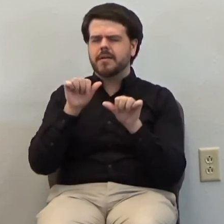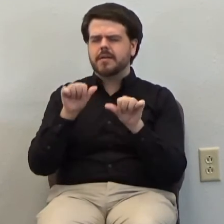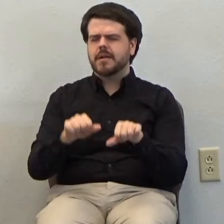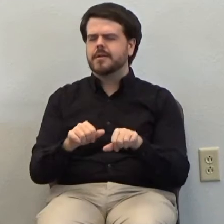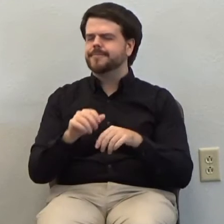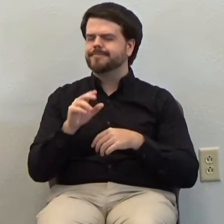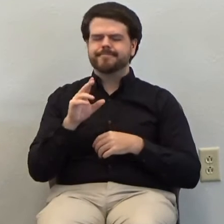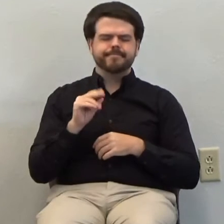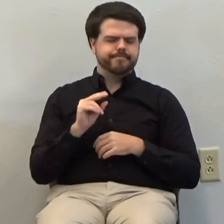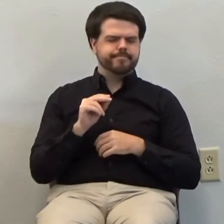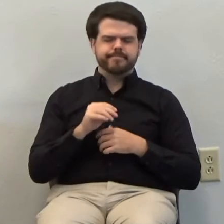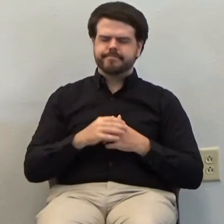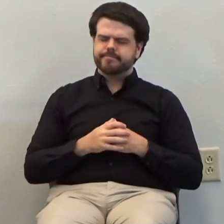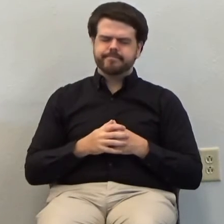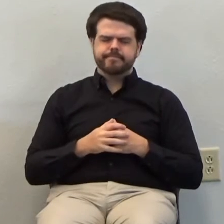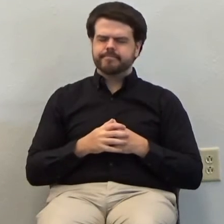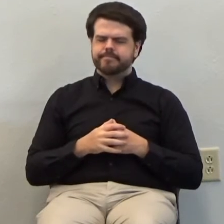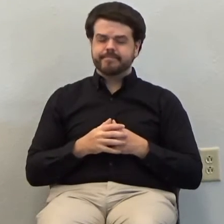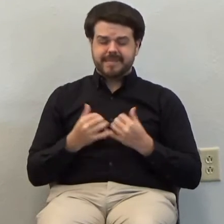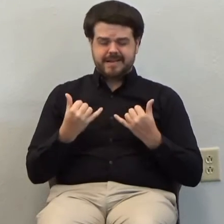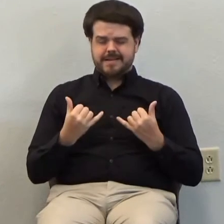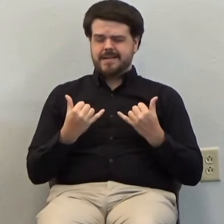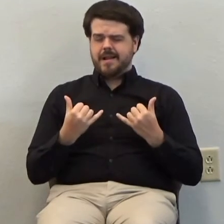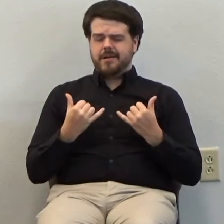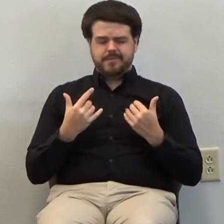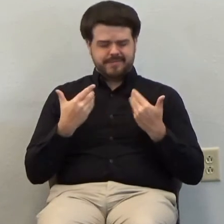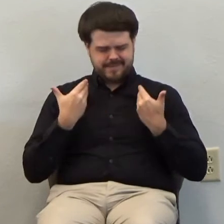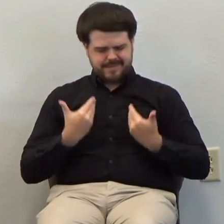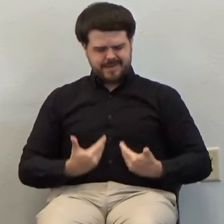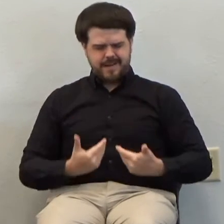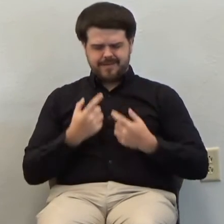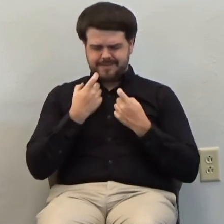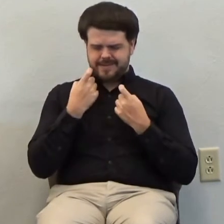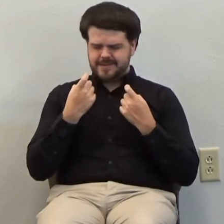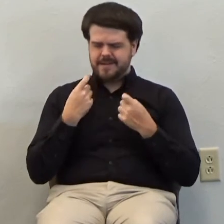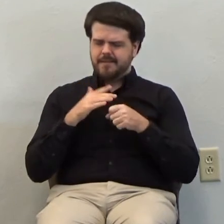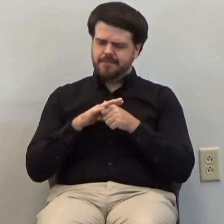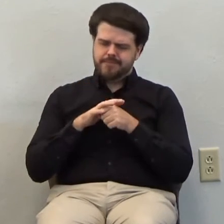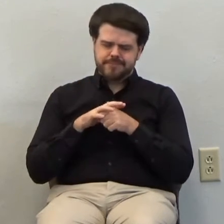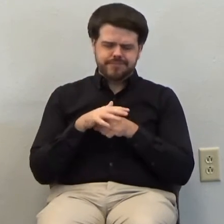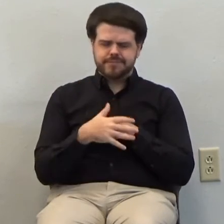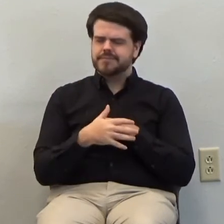we can't do that not now not in these bodies as they are